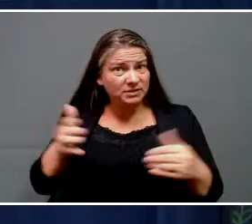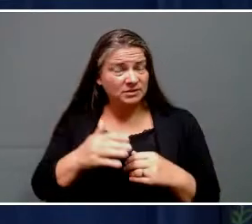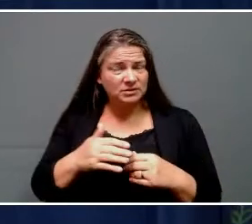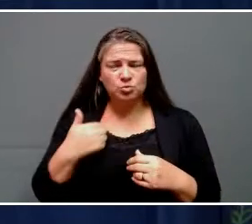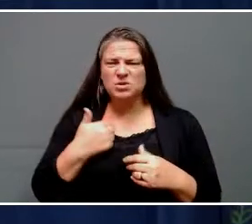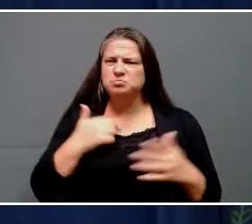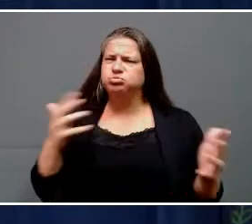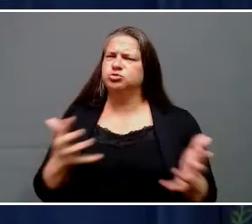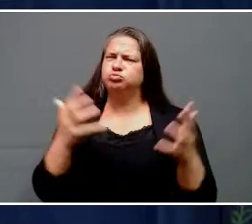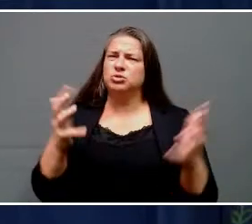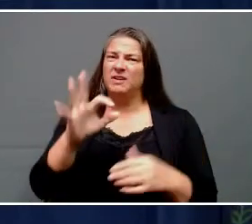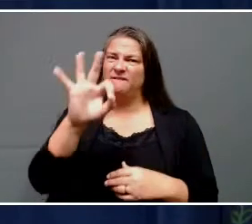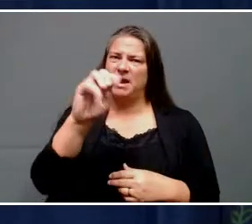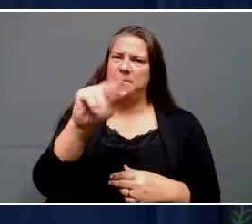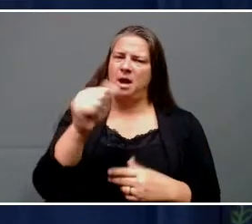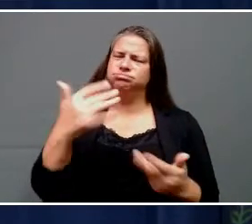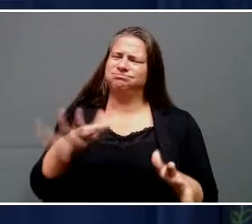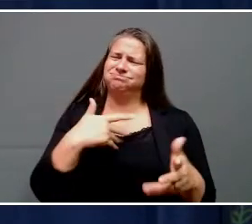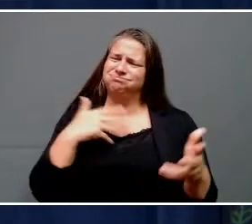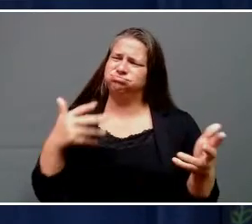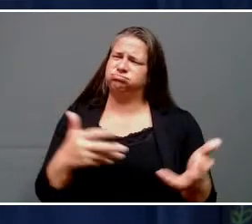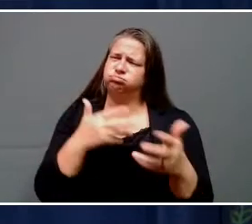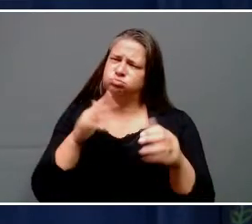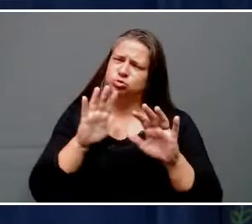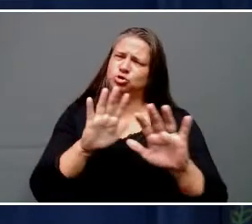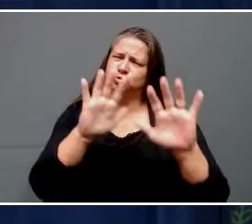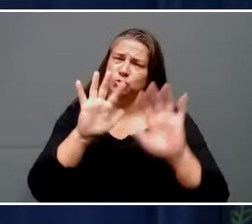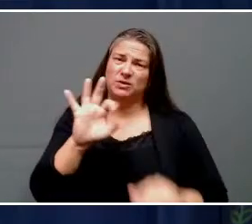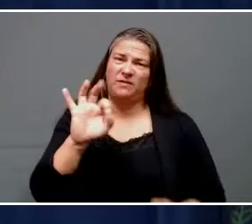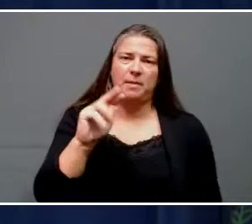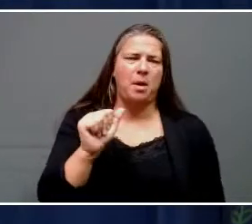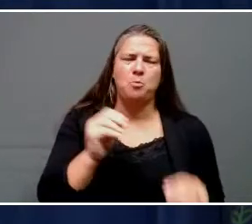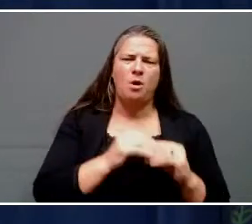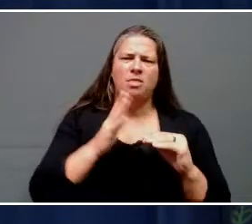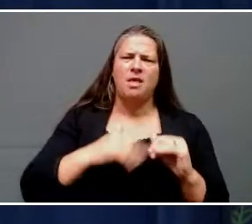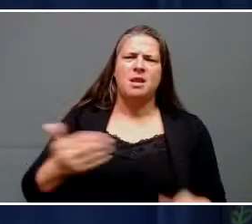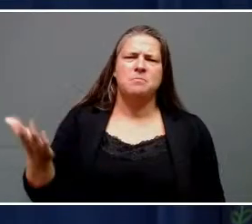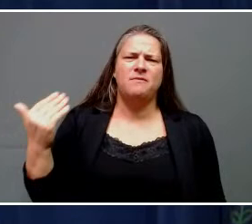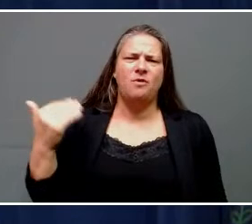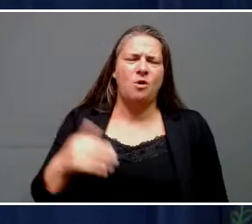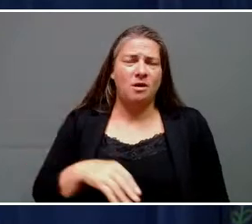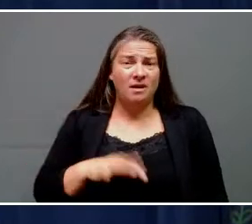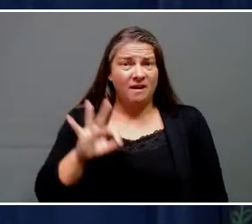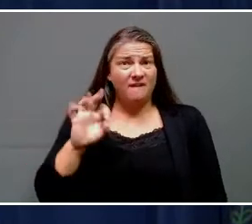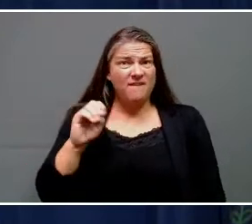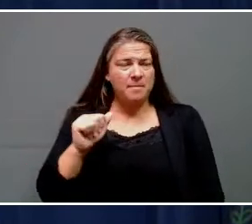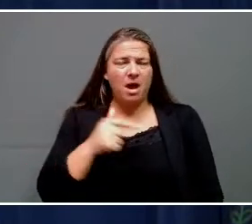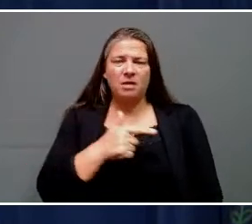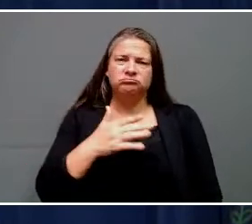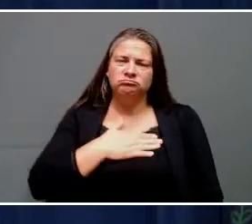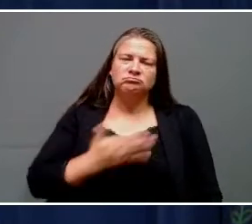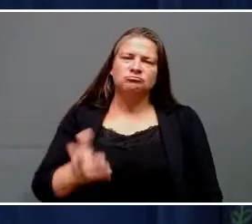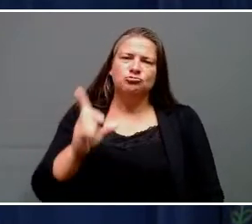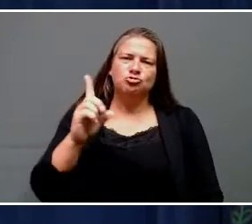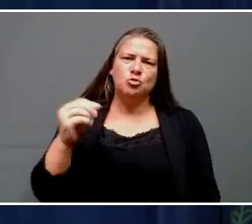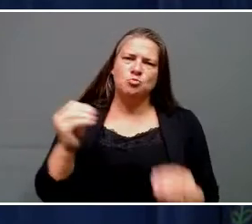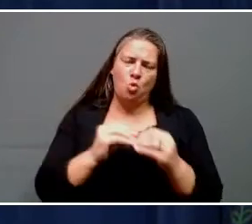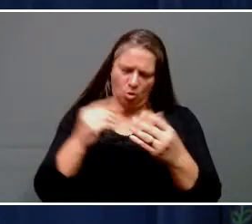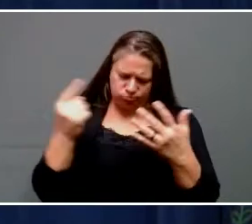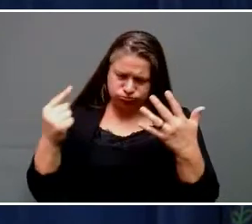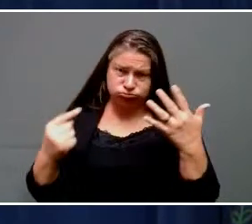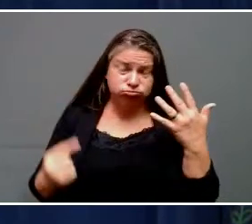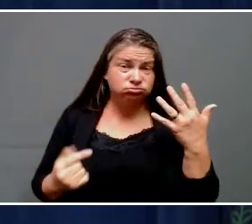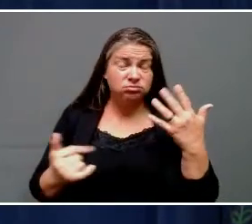than they have ever been pushed before, and we're seeing FEMA take new steps that they've never taken before. They've now approved $48